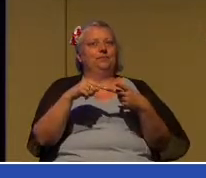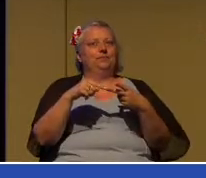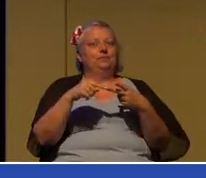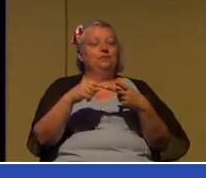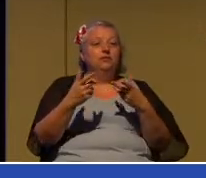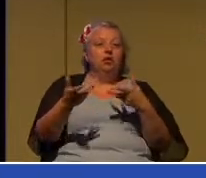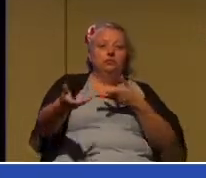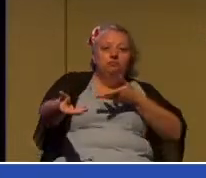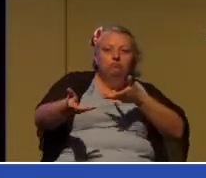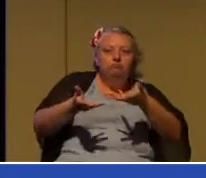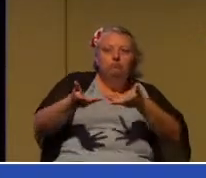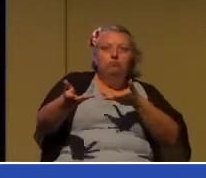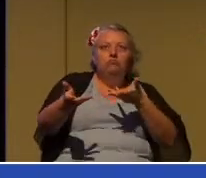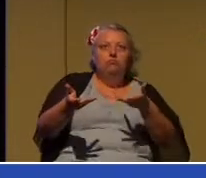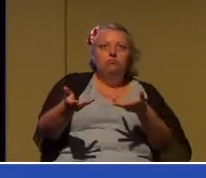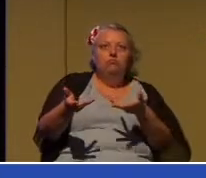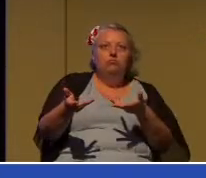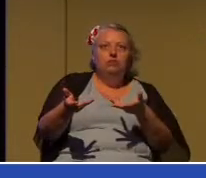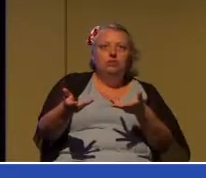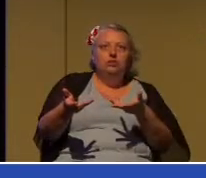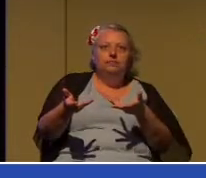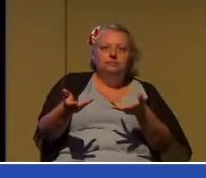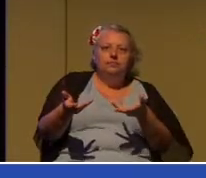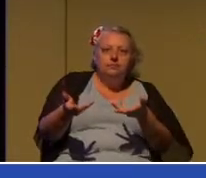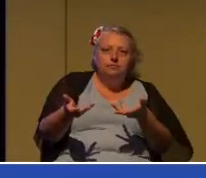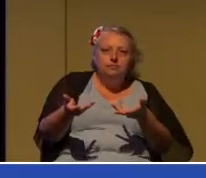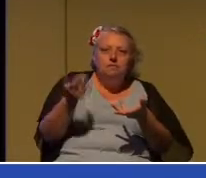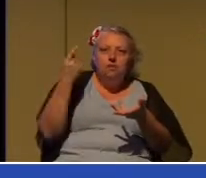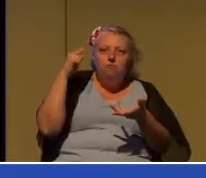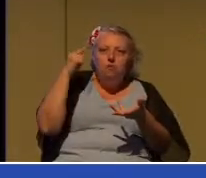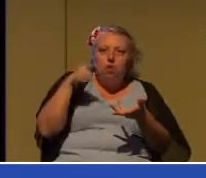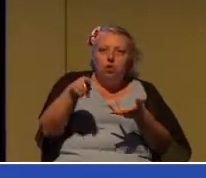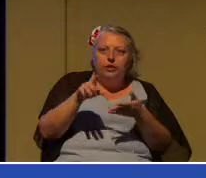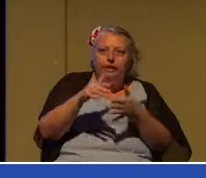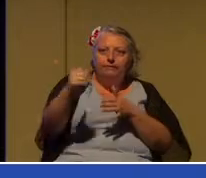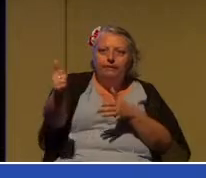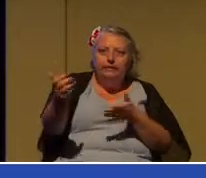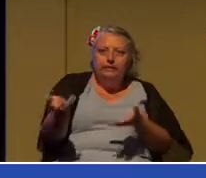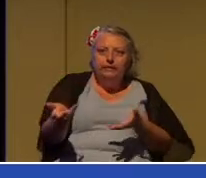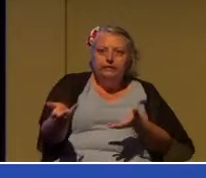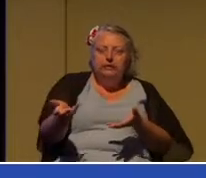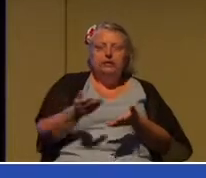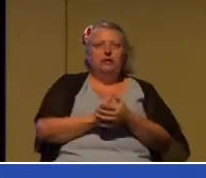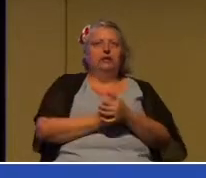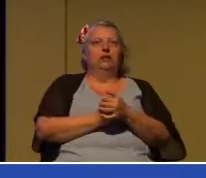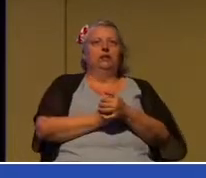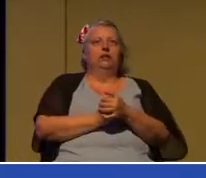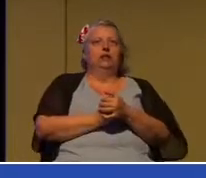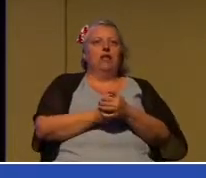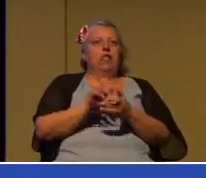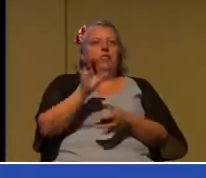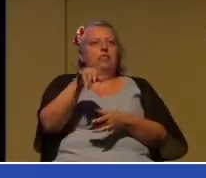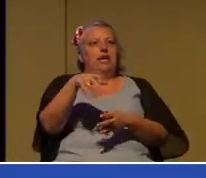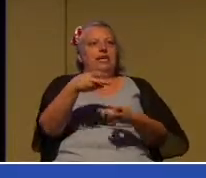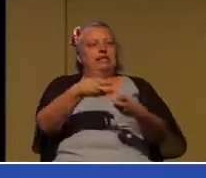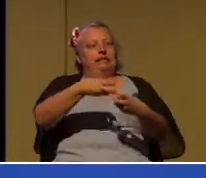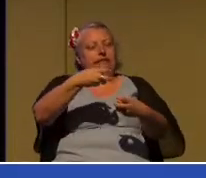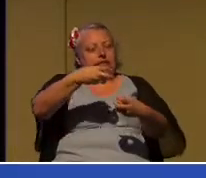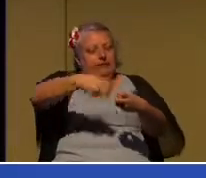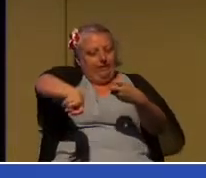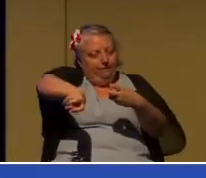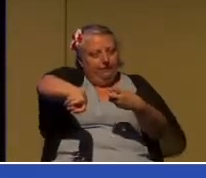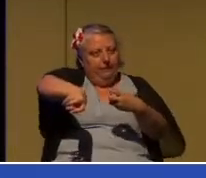engage the reason for moving on. And this is incredibly tough because most of us